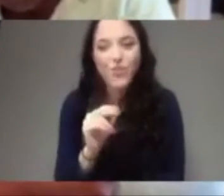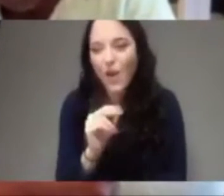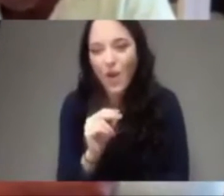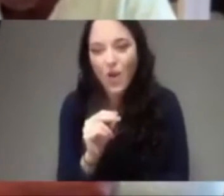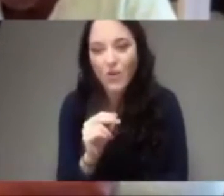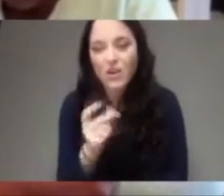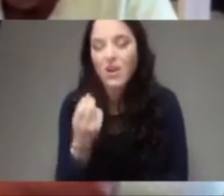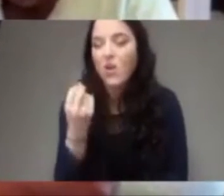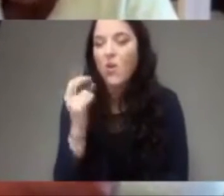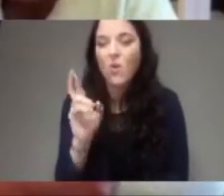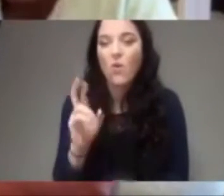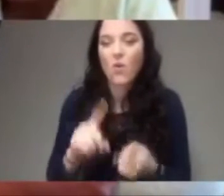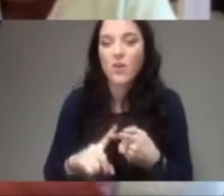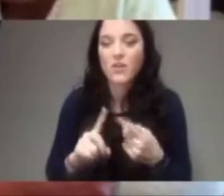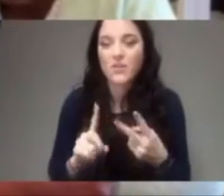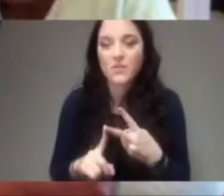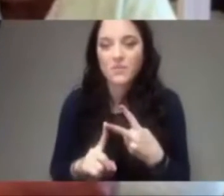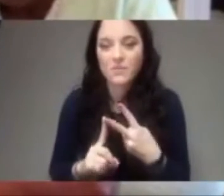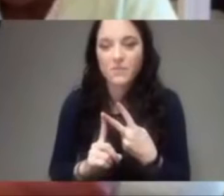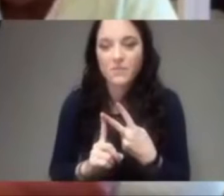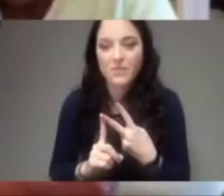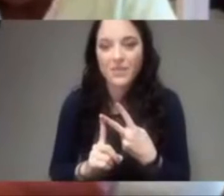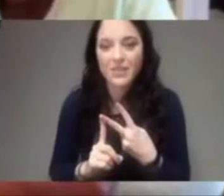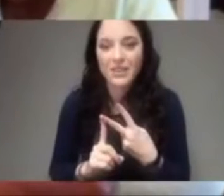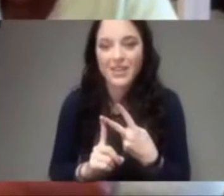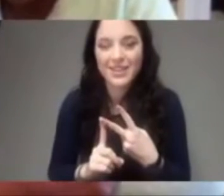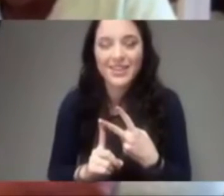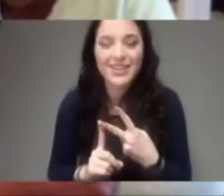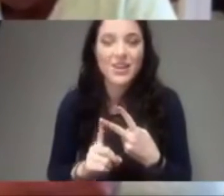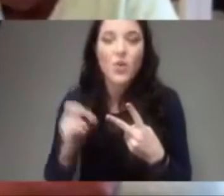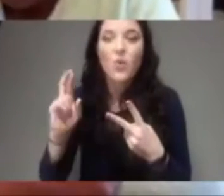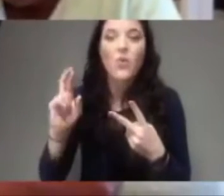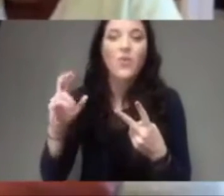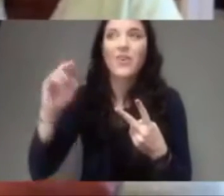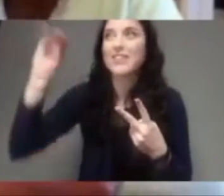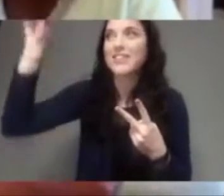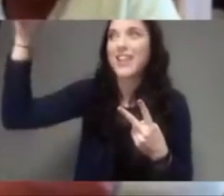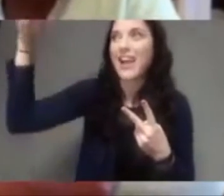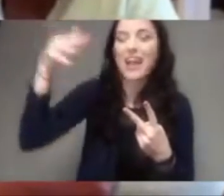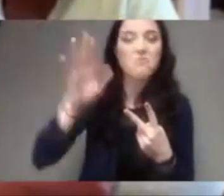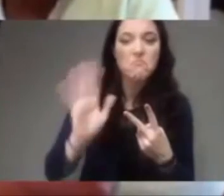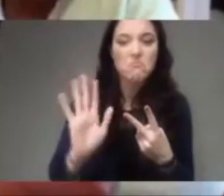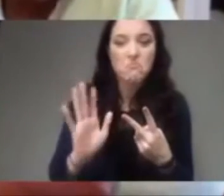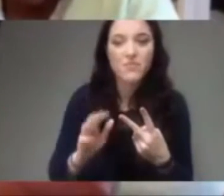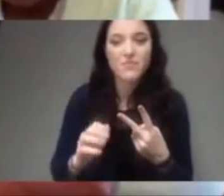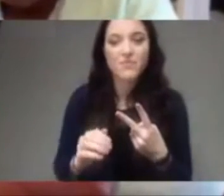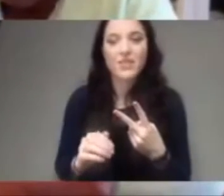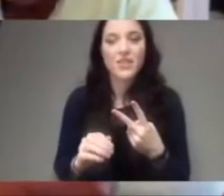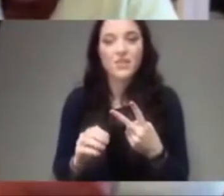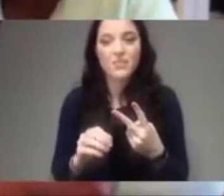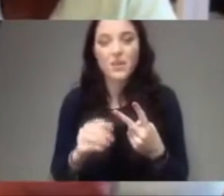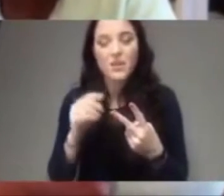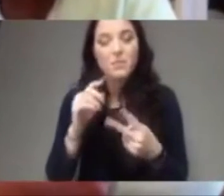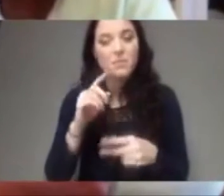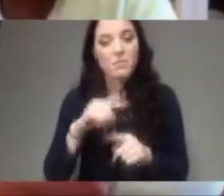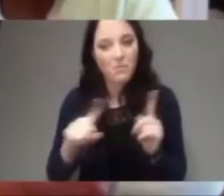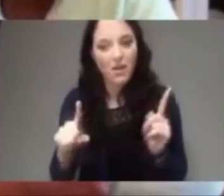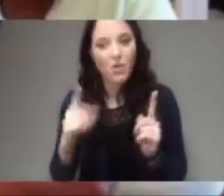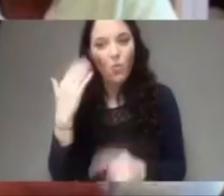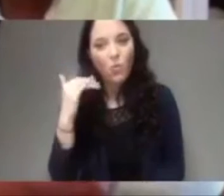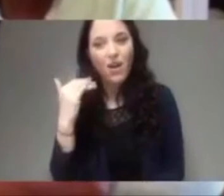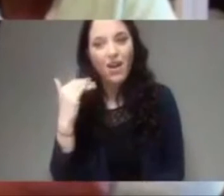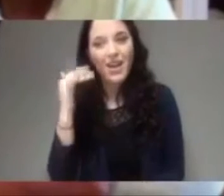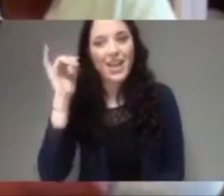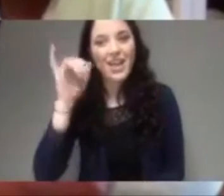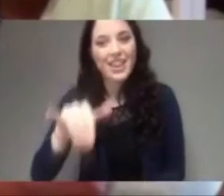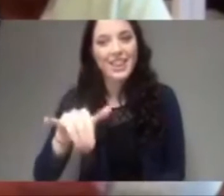because the sun was shining or anything, but because I opened my eyes on this side of the